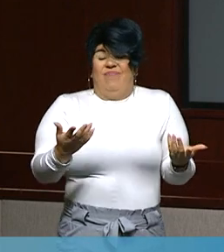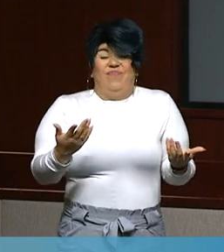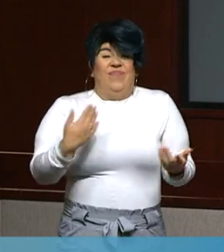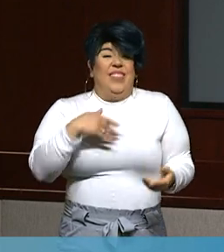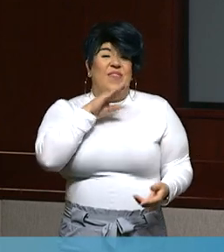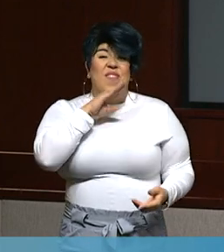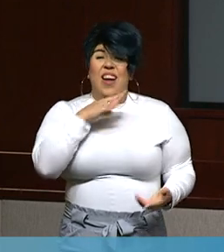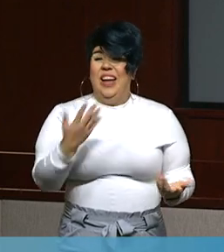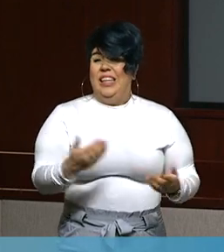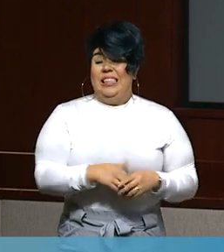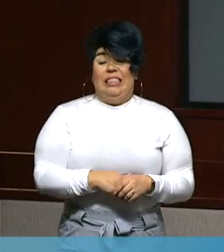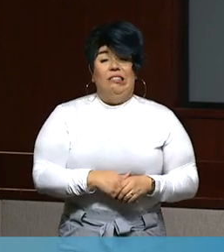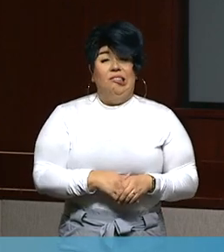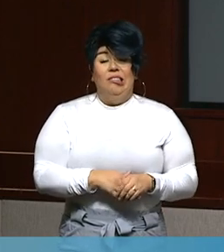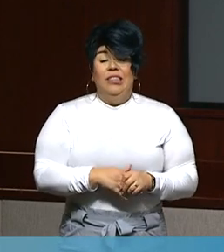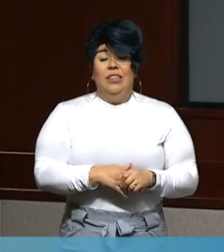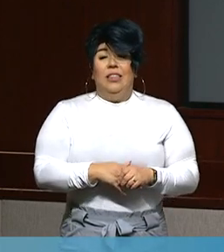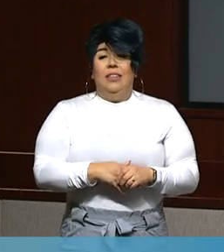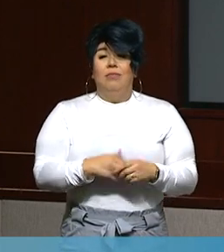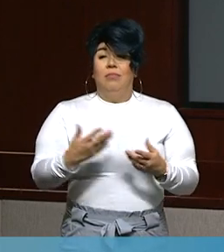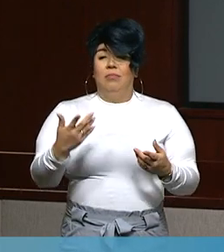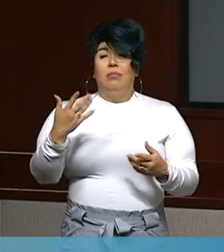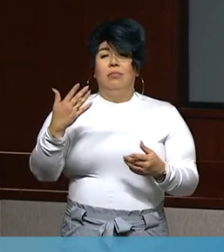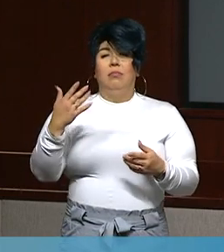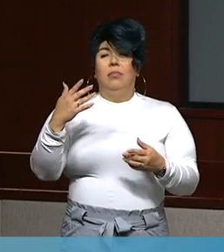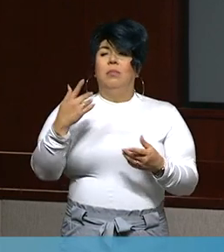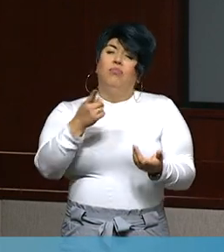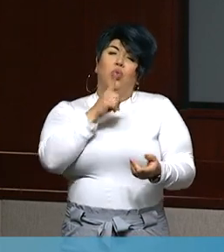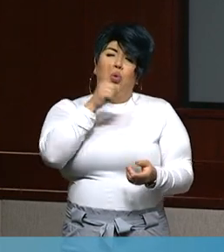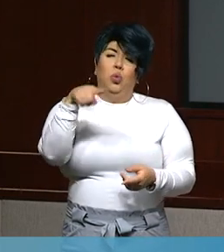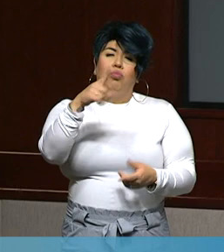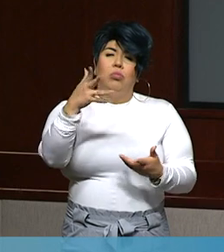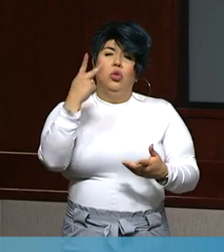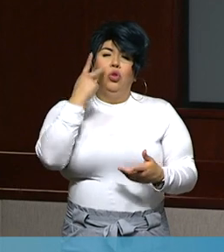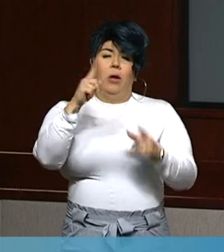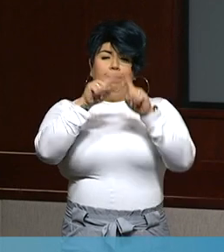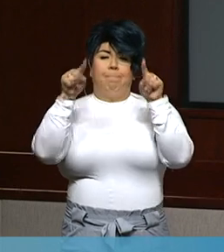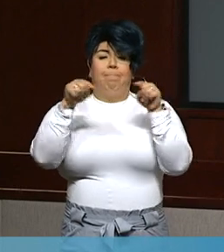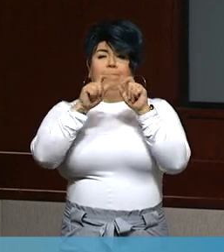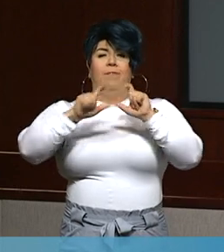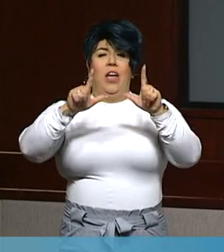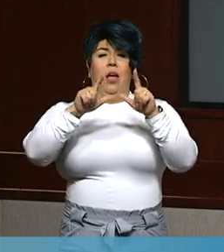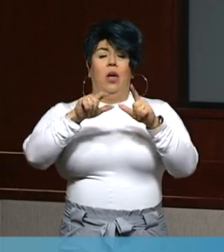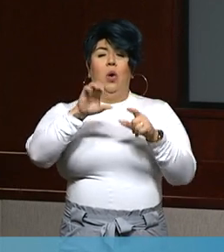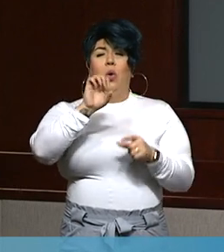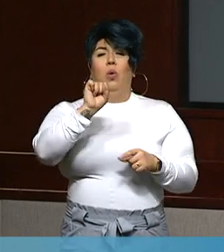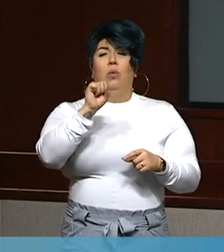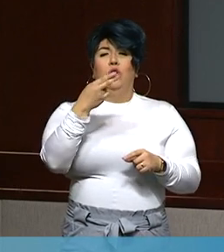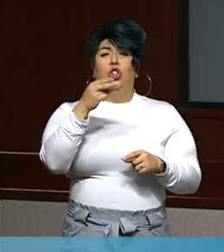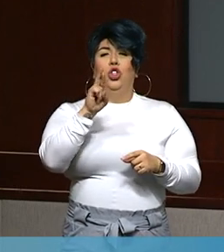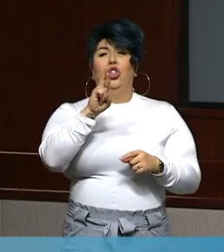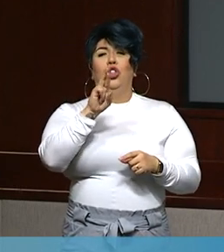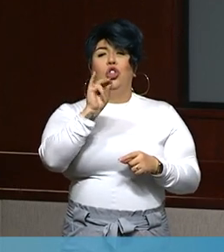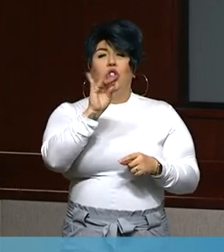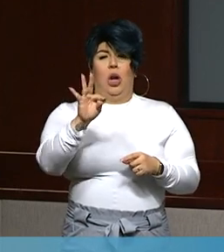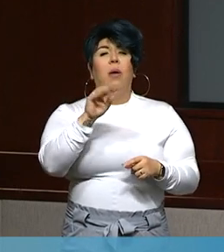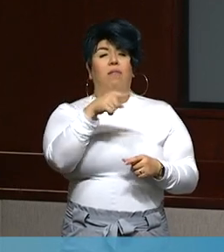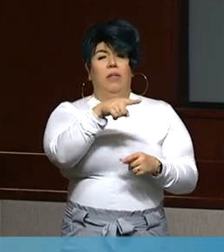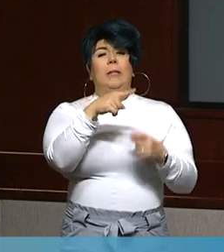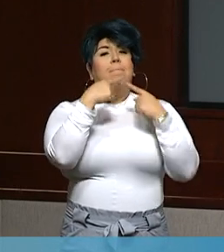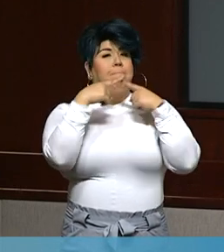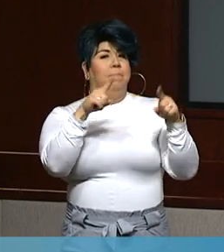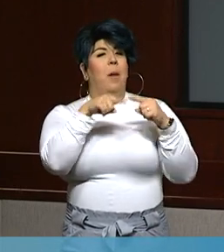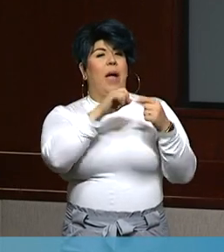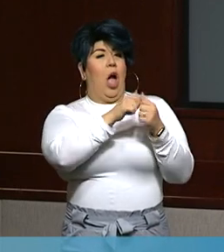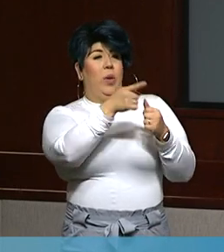comments of our sheriff on how he's managing his agency through this, but we